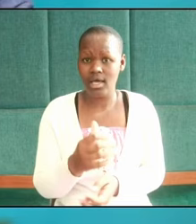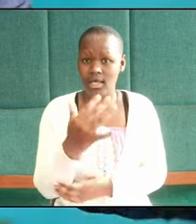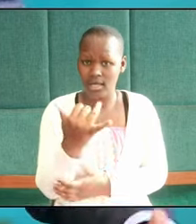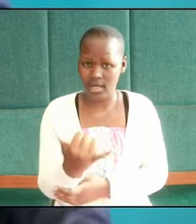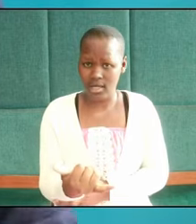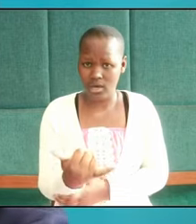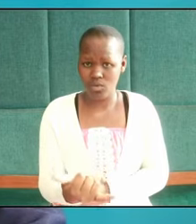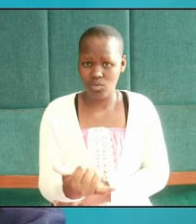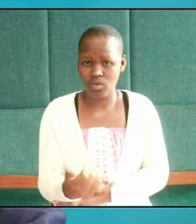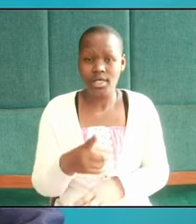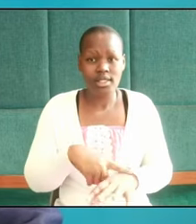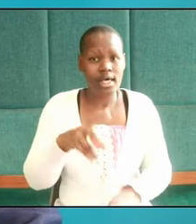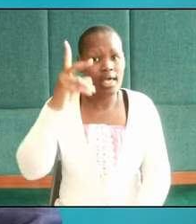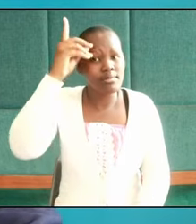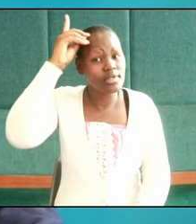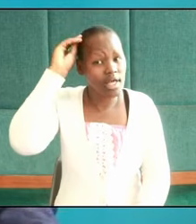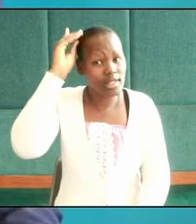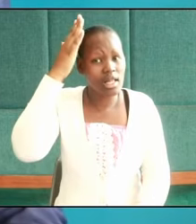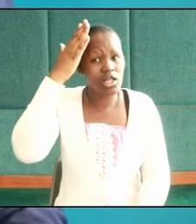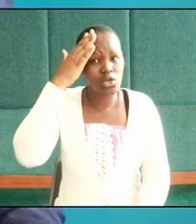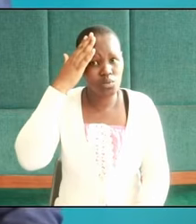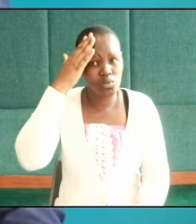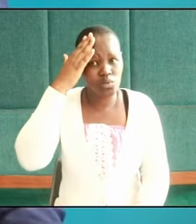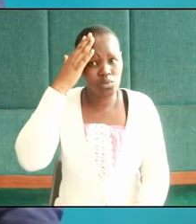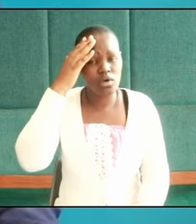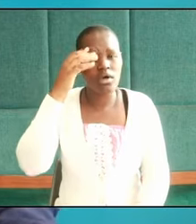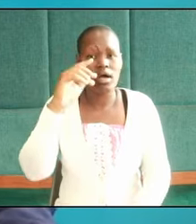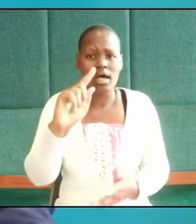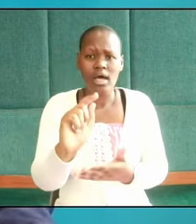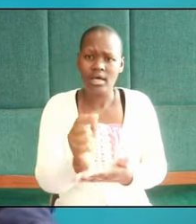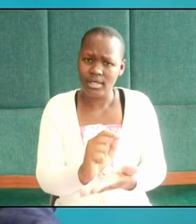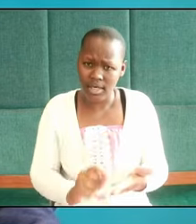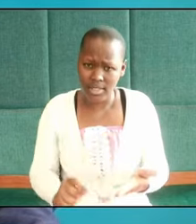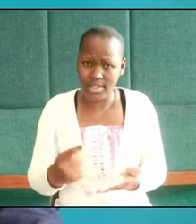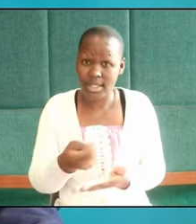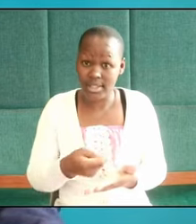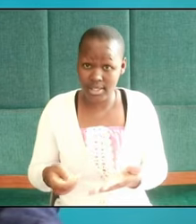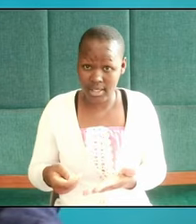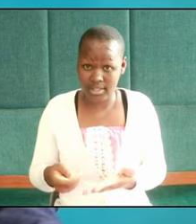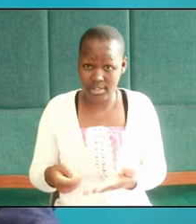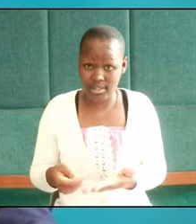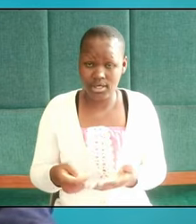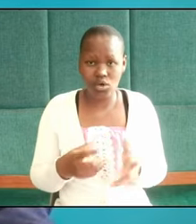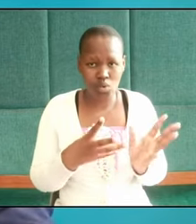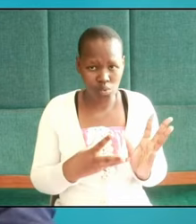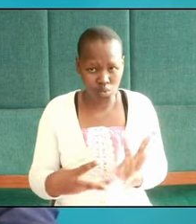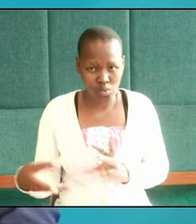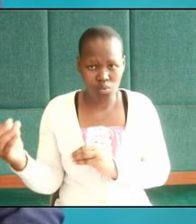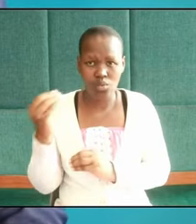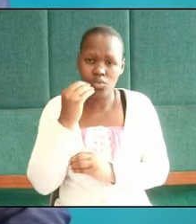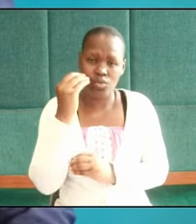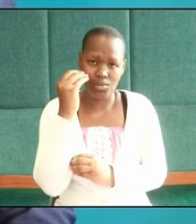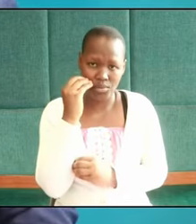when Daniel knew that the writing was signed he went home